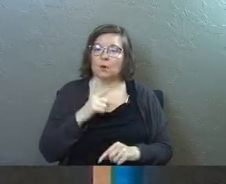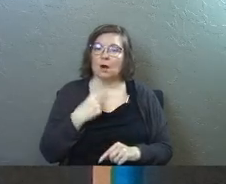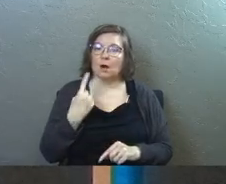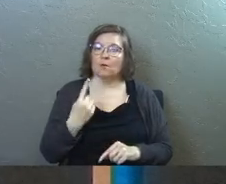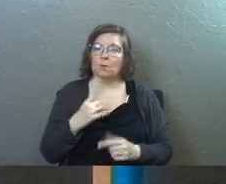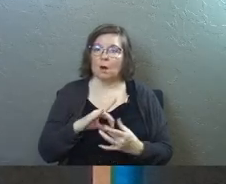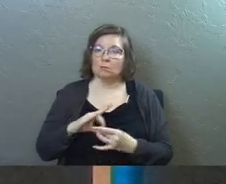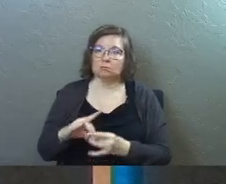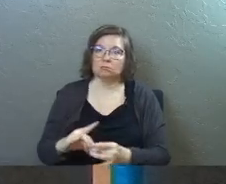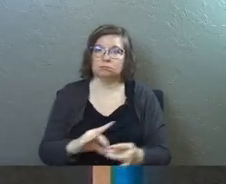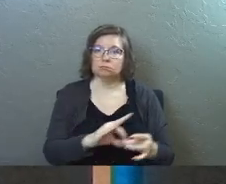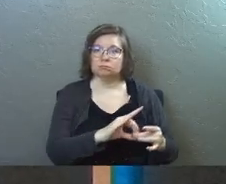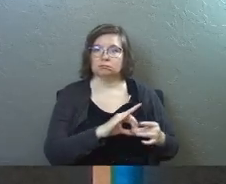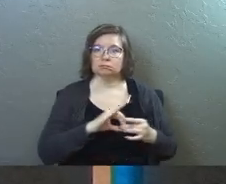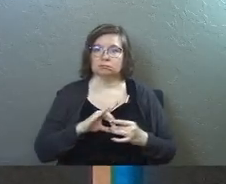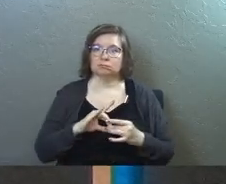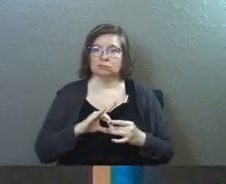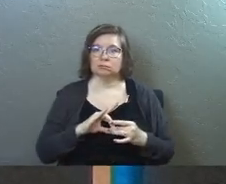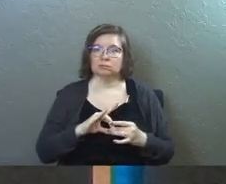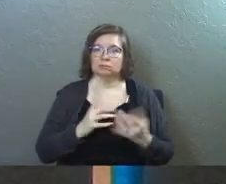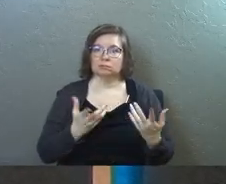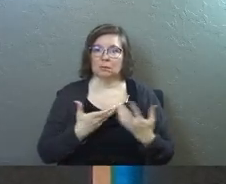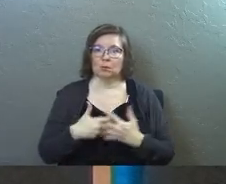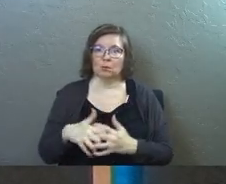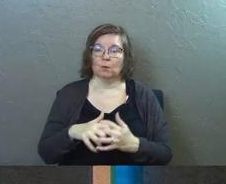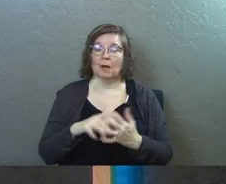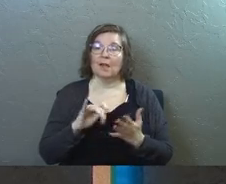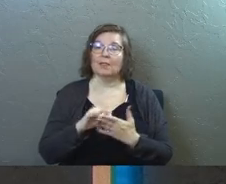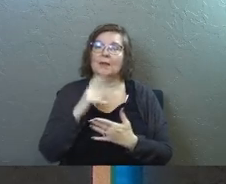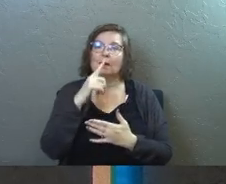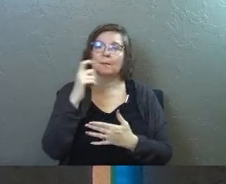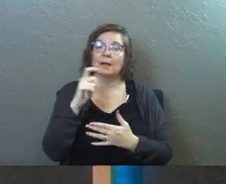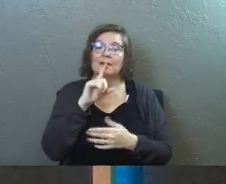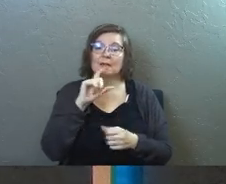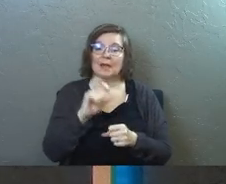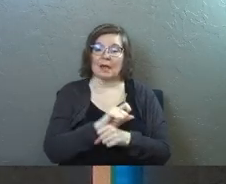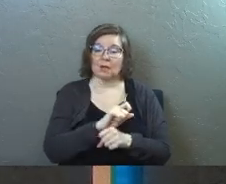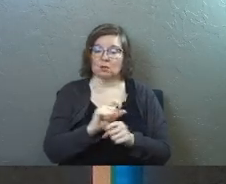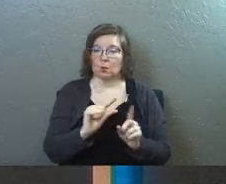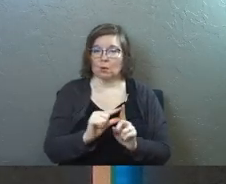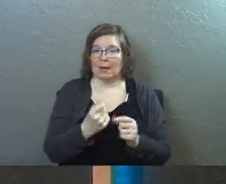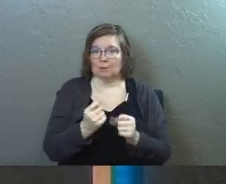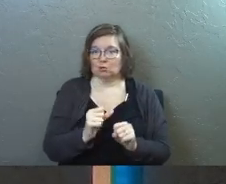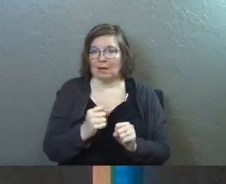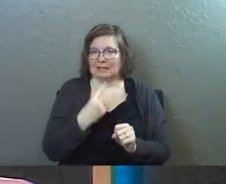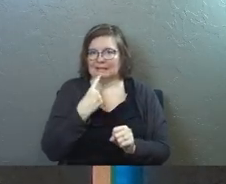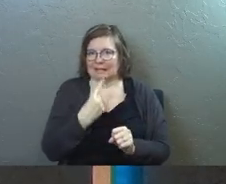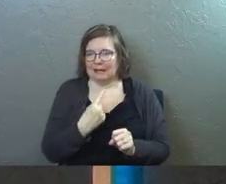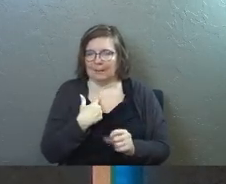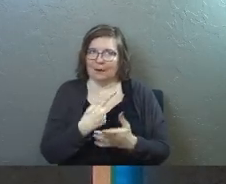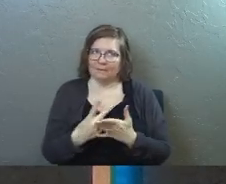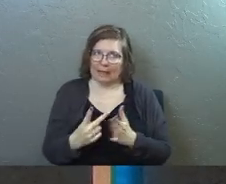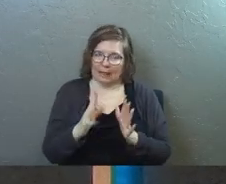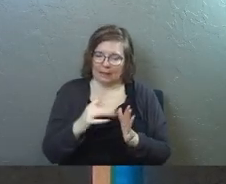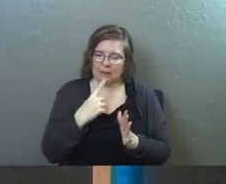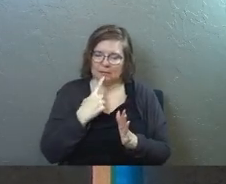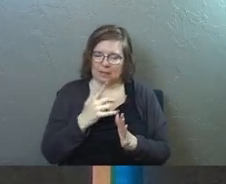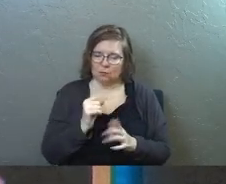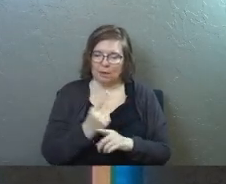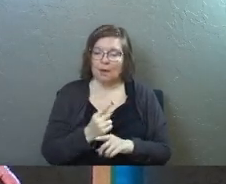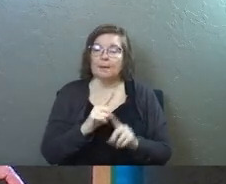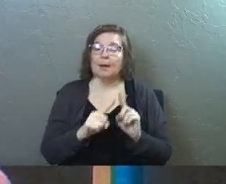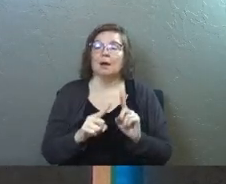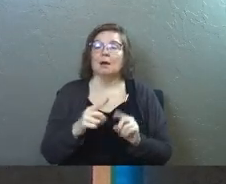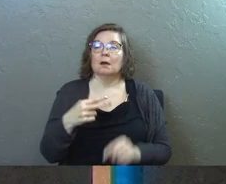of one accord in the temple. And that's because the actual word, and I'm going to try to pronounce it, I'm going to fail here at this,